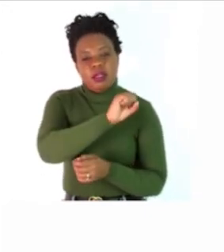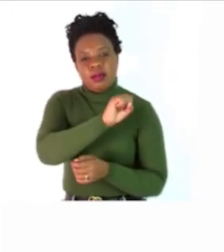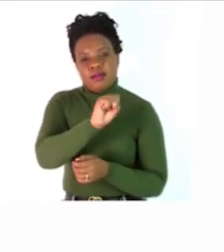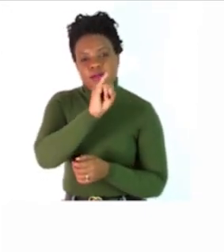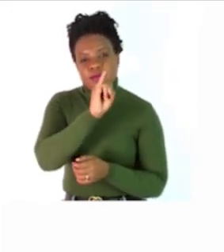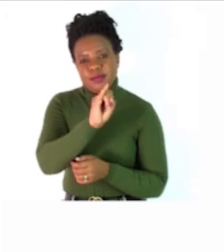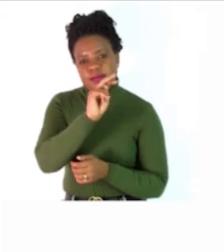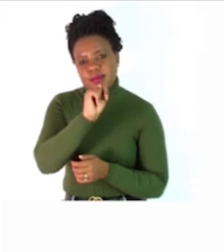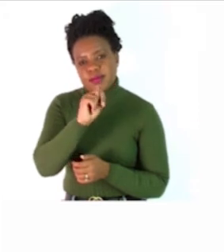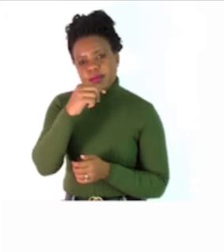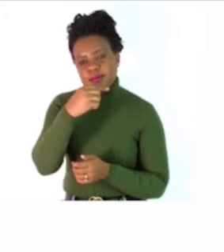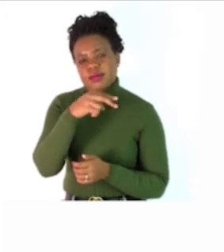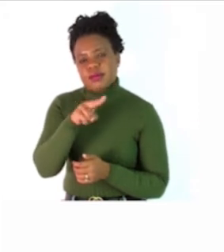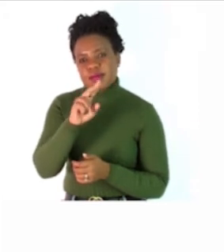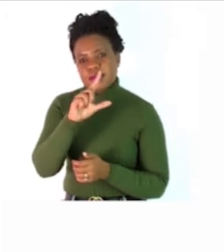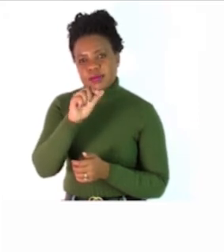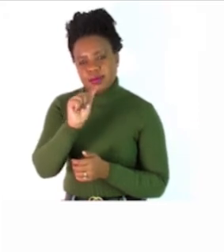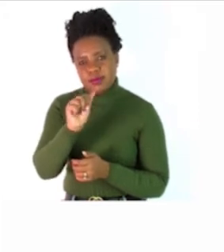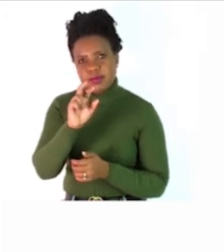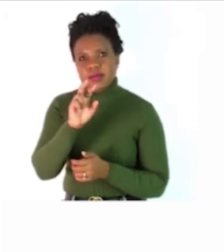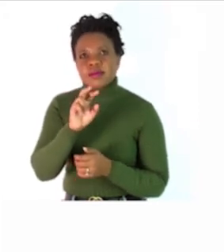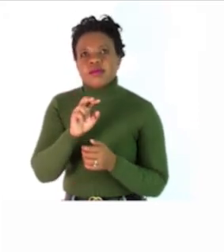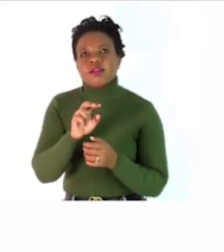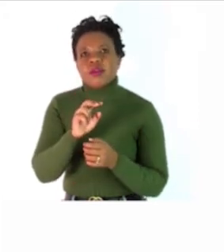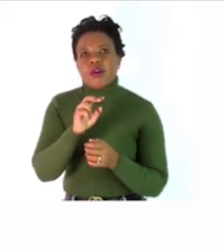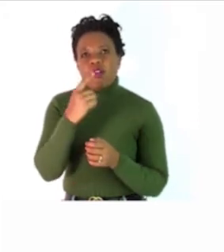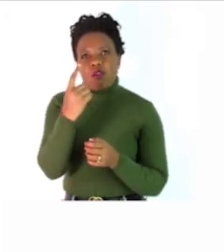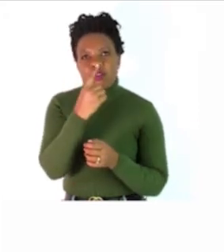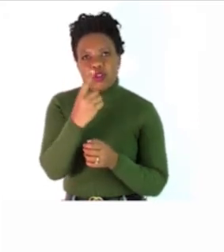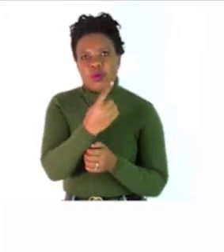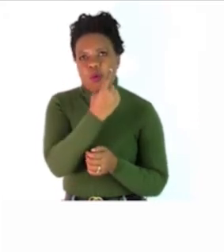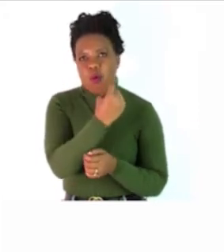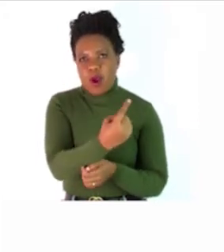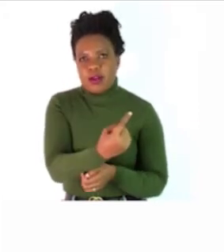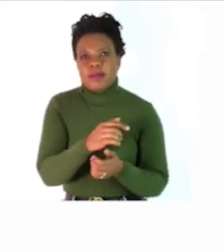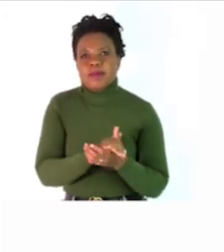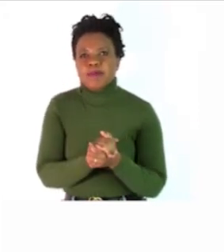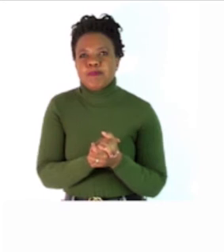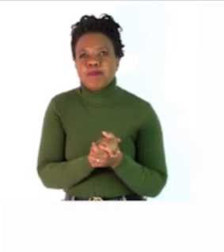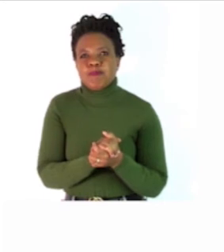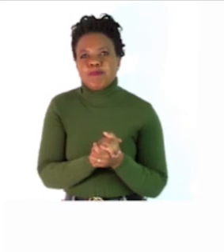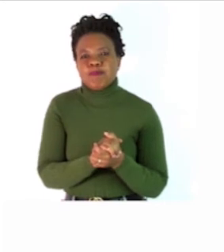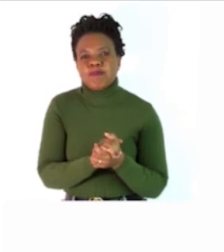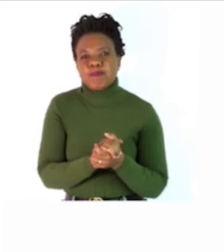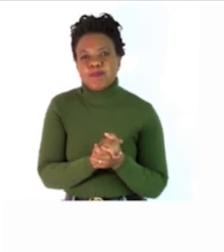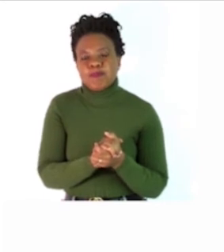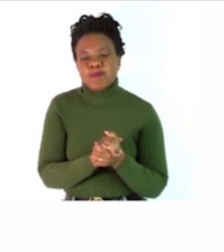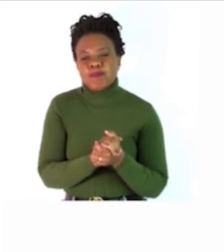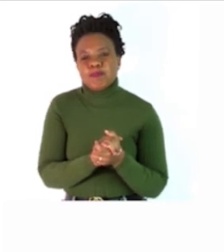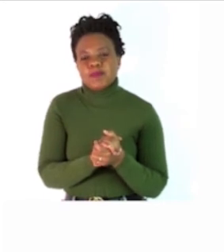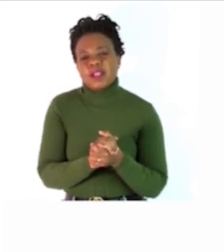one the rule number one that we talked about is that most of the nouns they